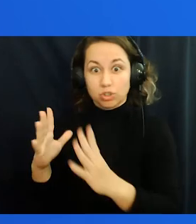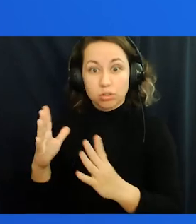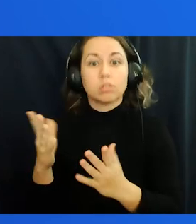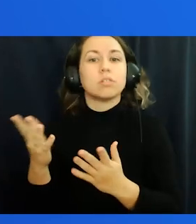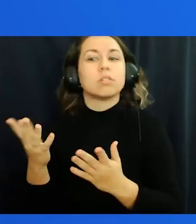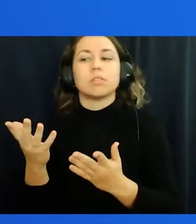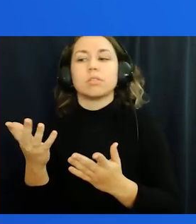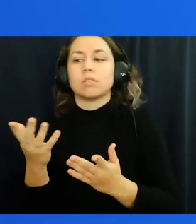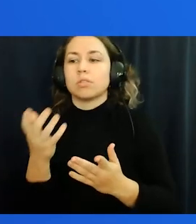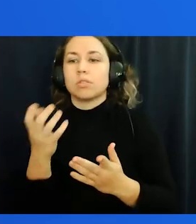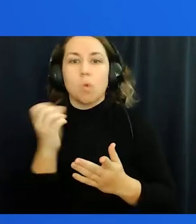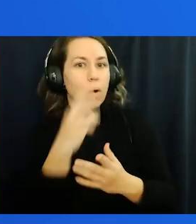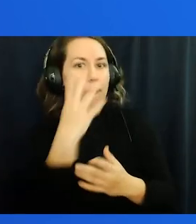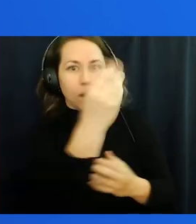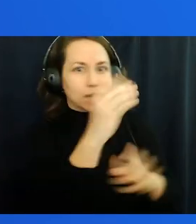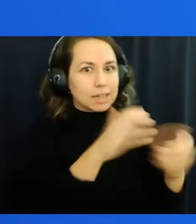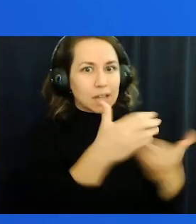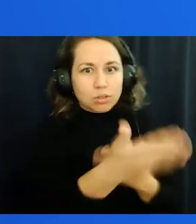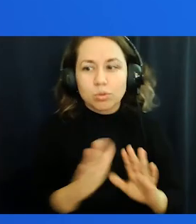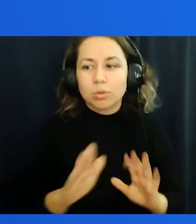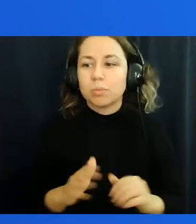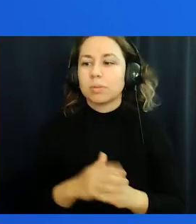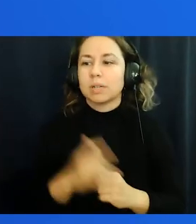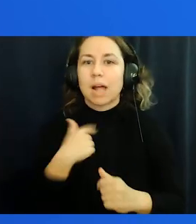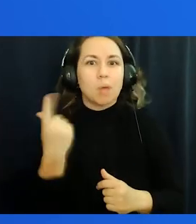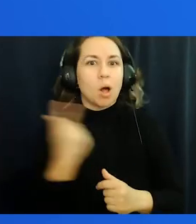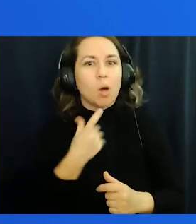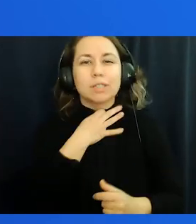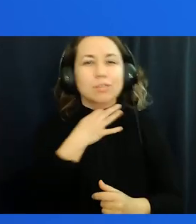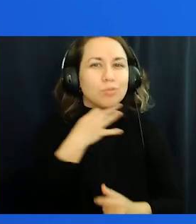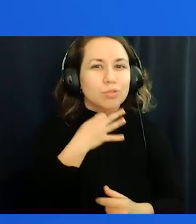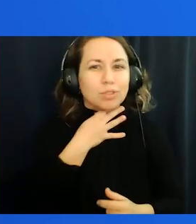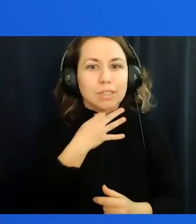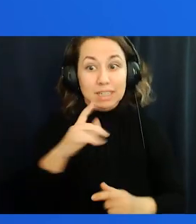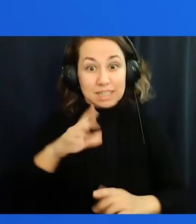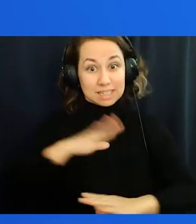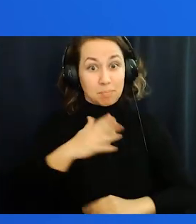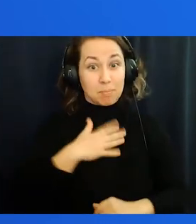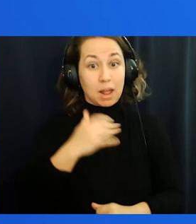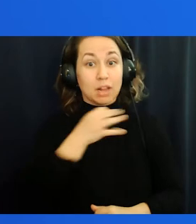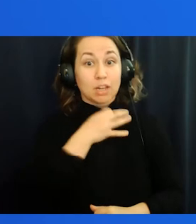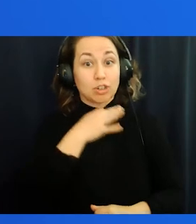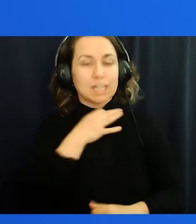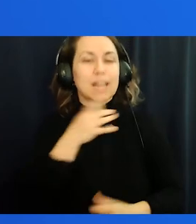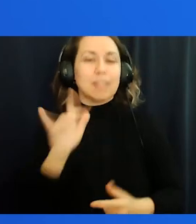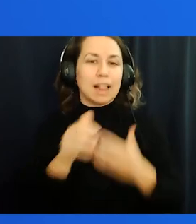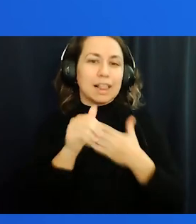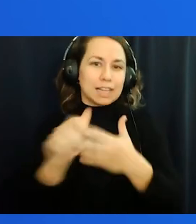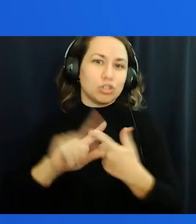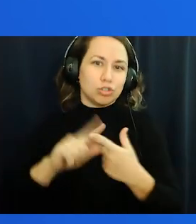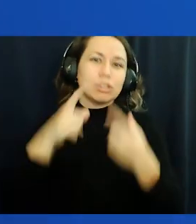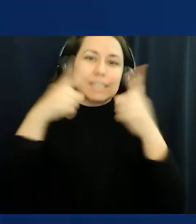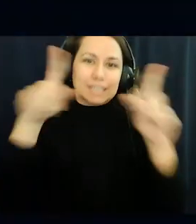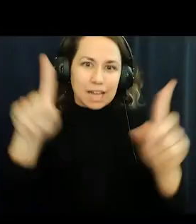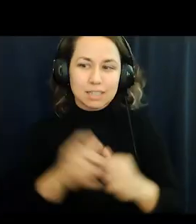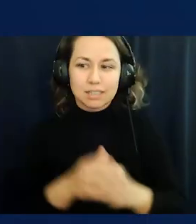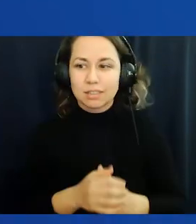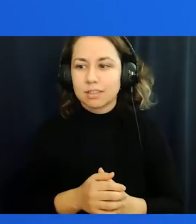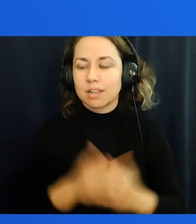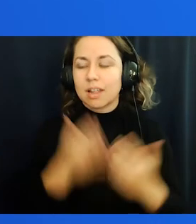online. I am very curious so always satisfying my curiosity is something that has led me to my success.